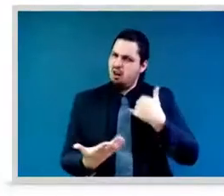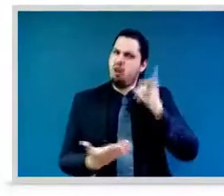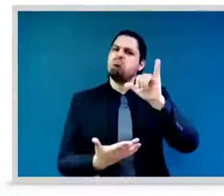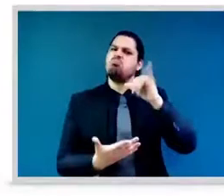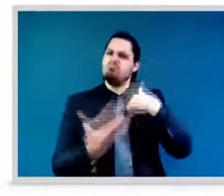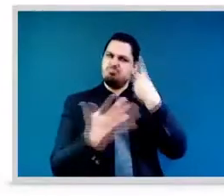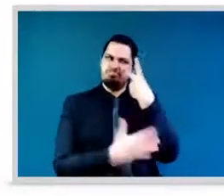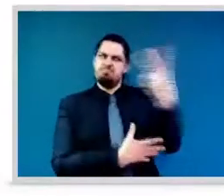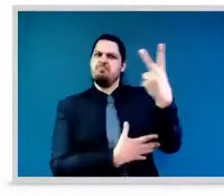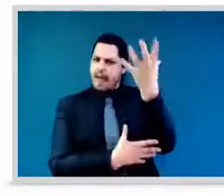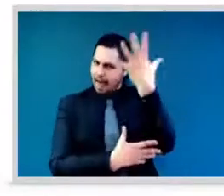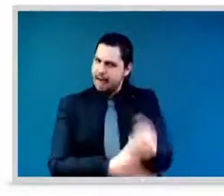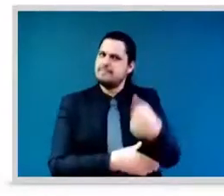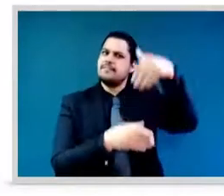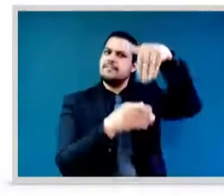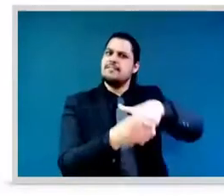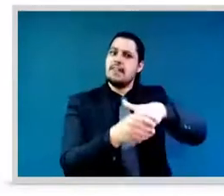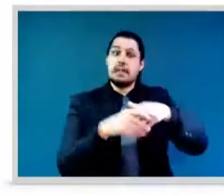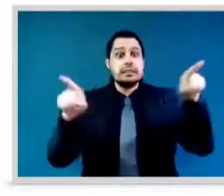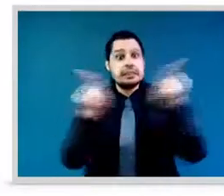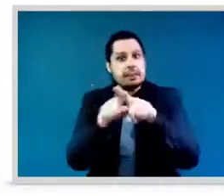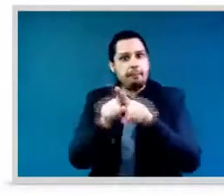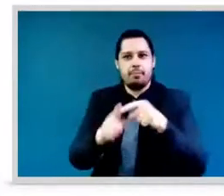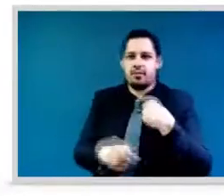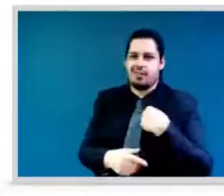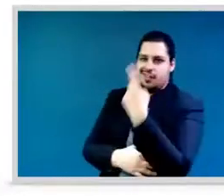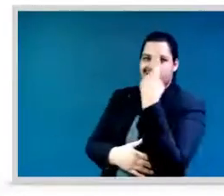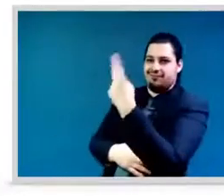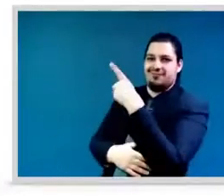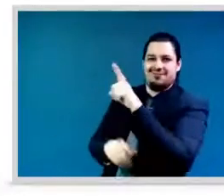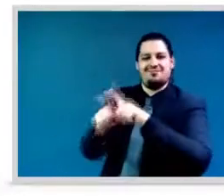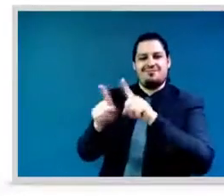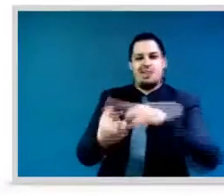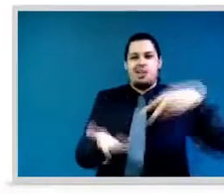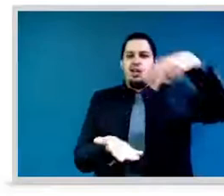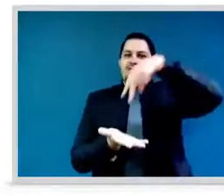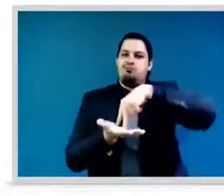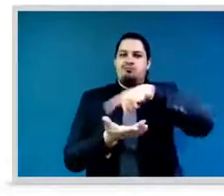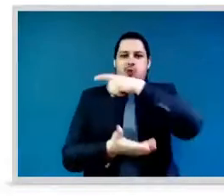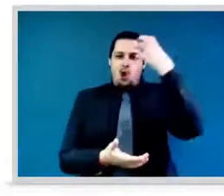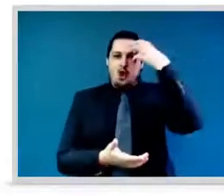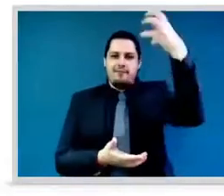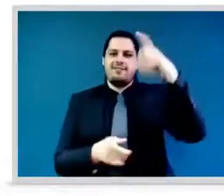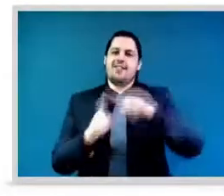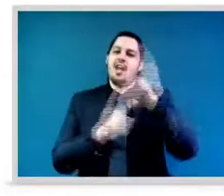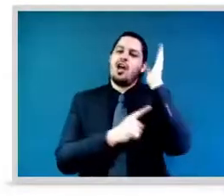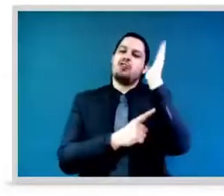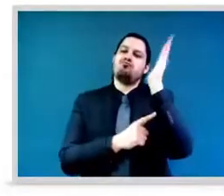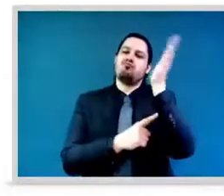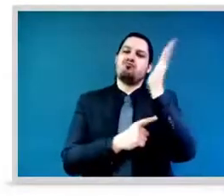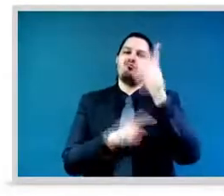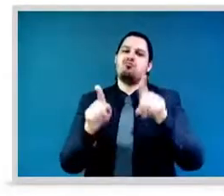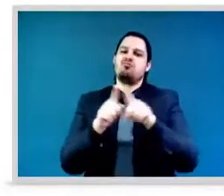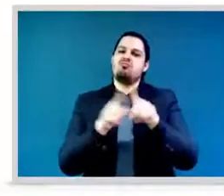they're used to do that. So I think it's very important that we address the global